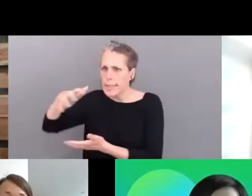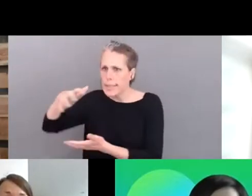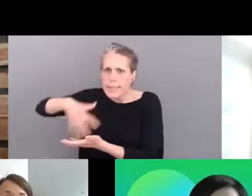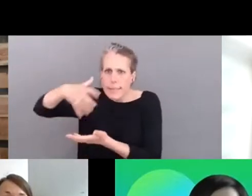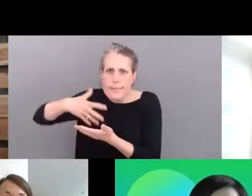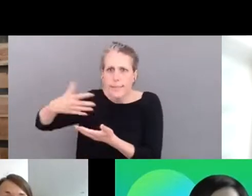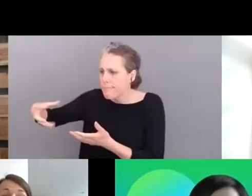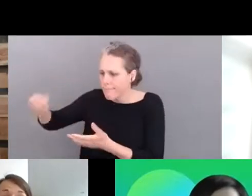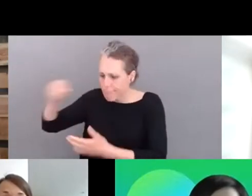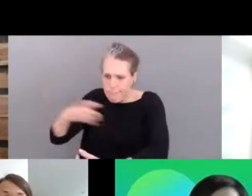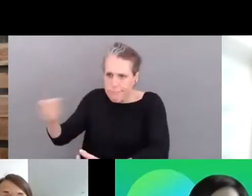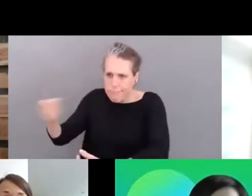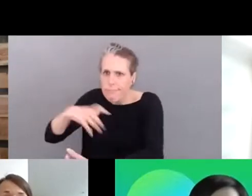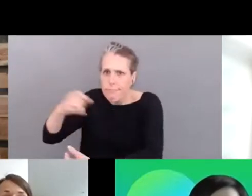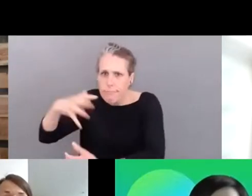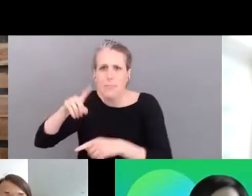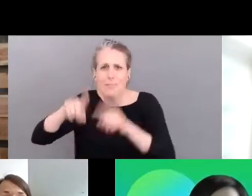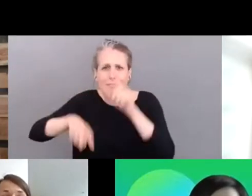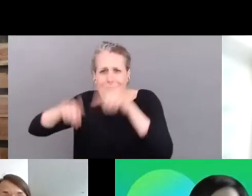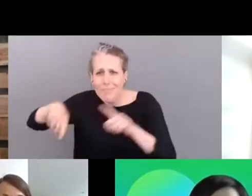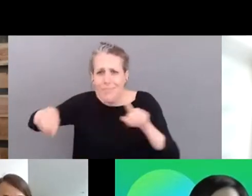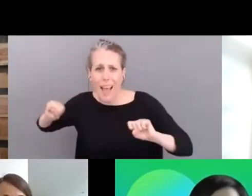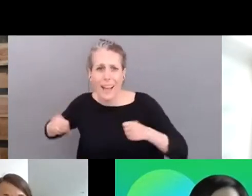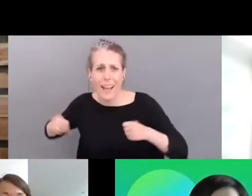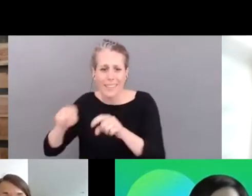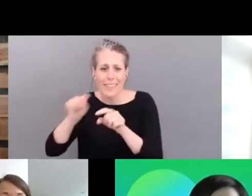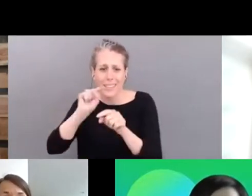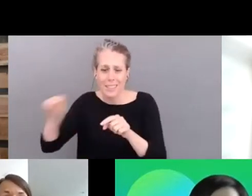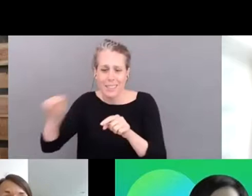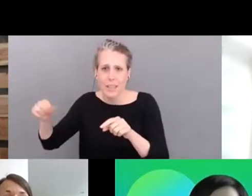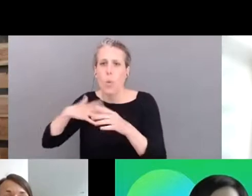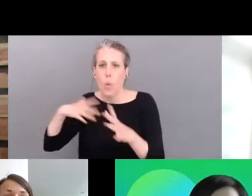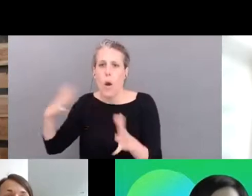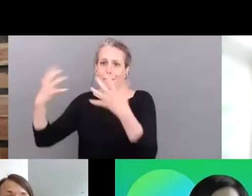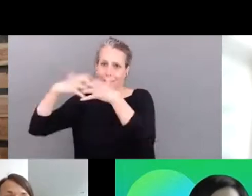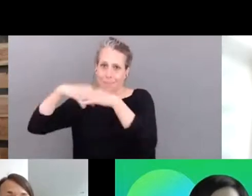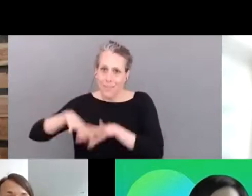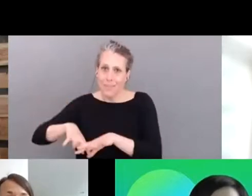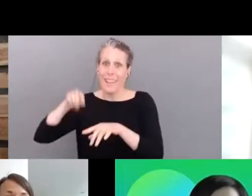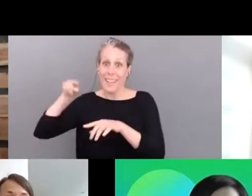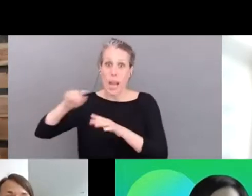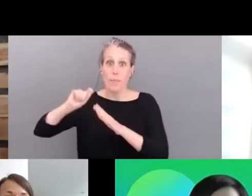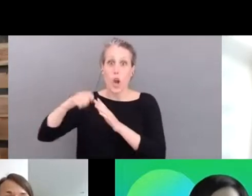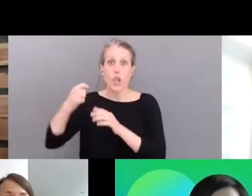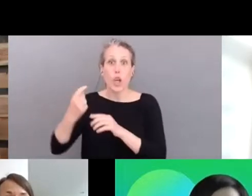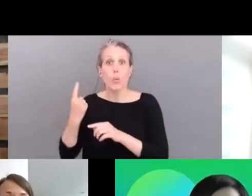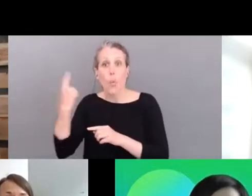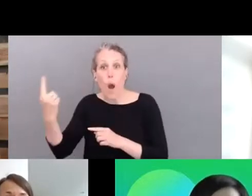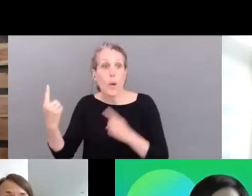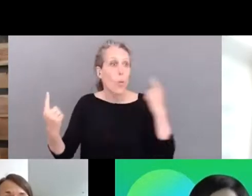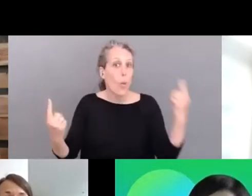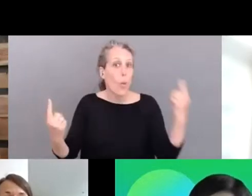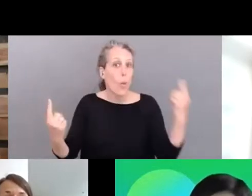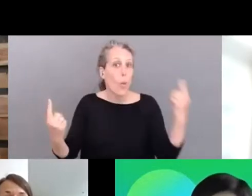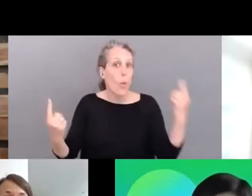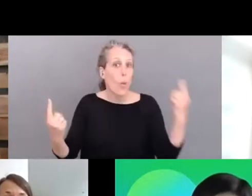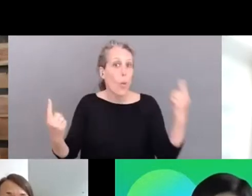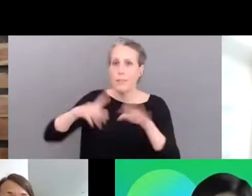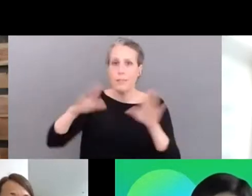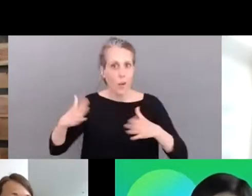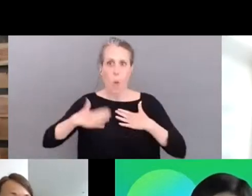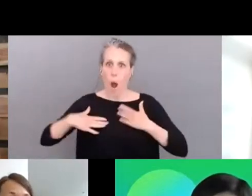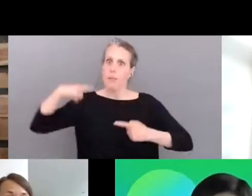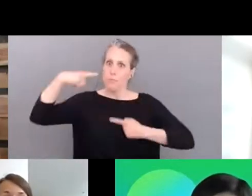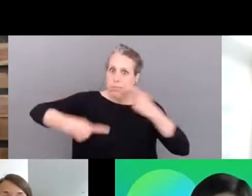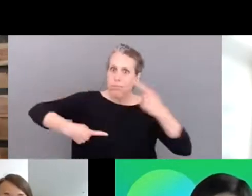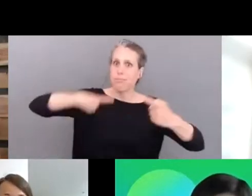that the organizations are already doing into integrated sustainability which means uh making sustainability um